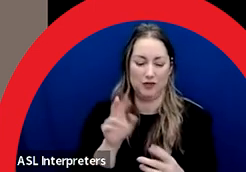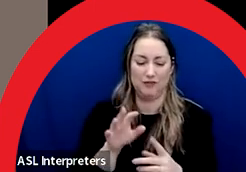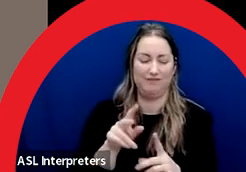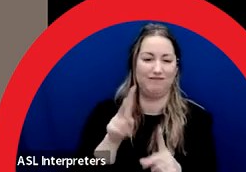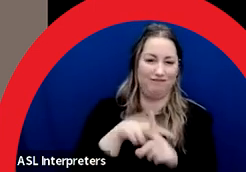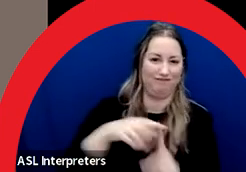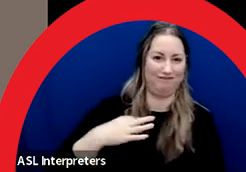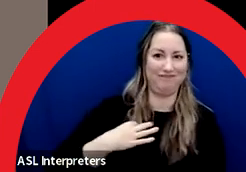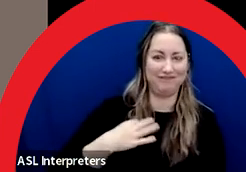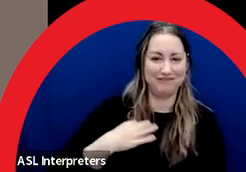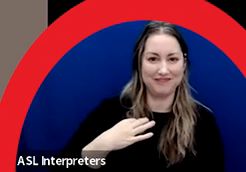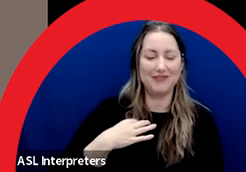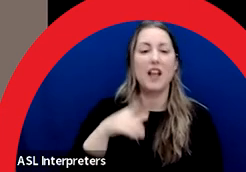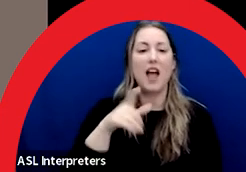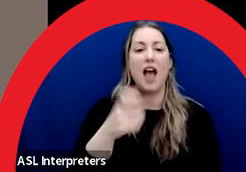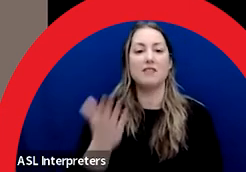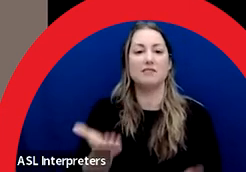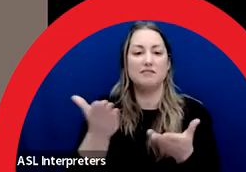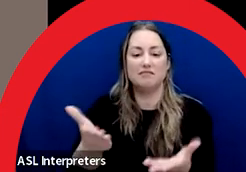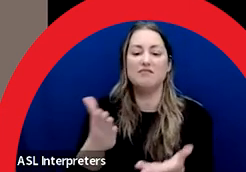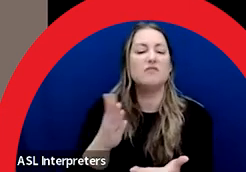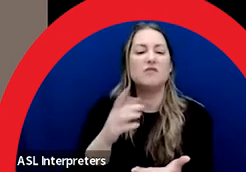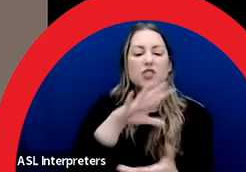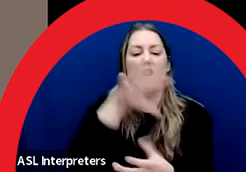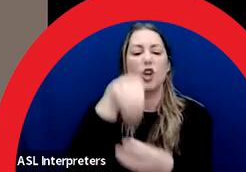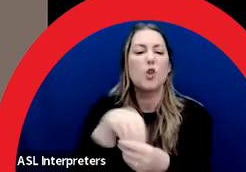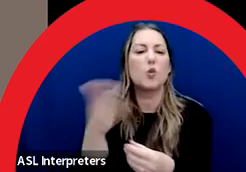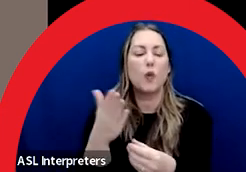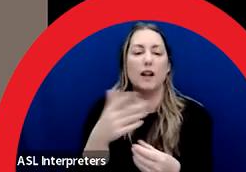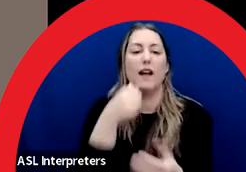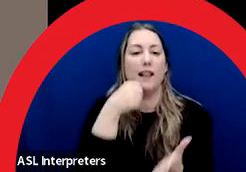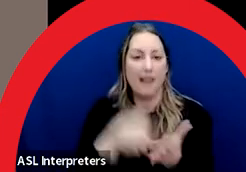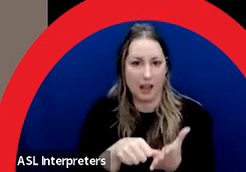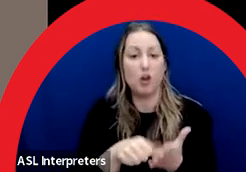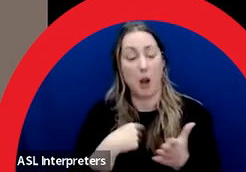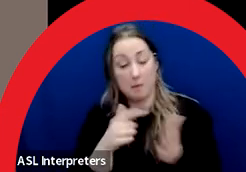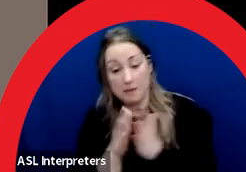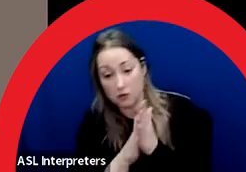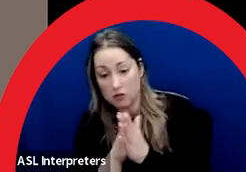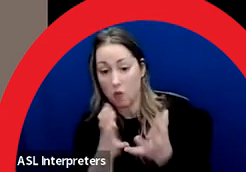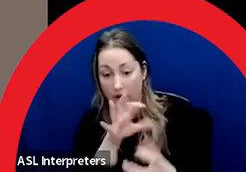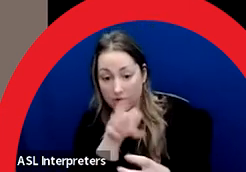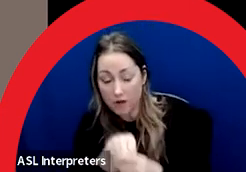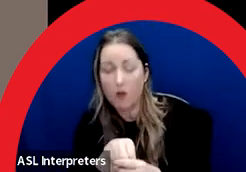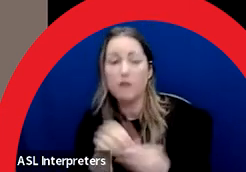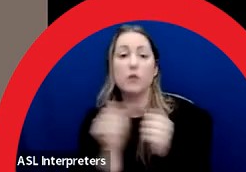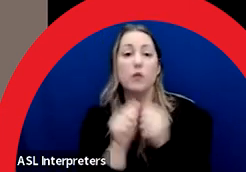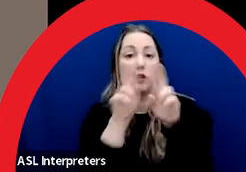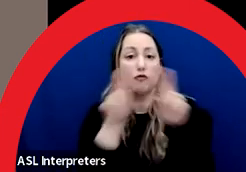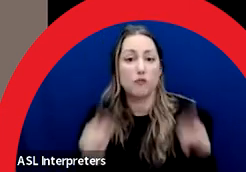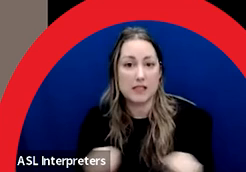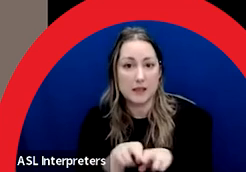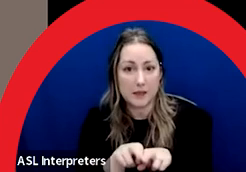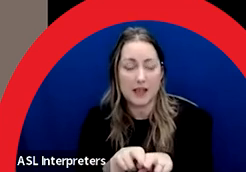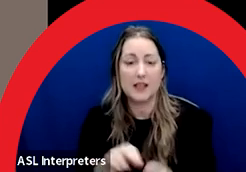Your submission package should include a letter of interest with your resume and CV or